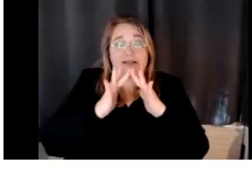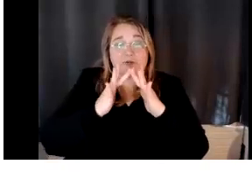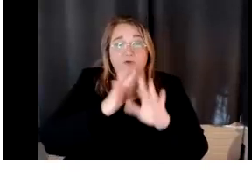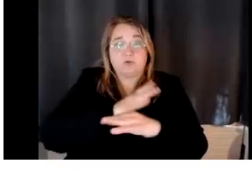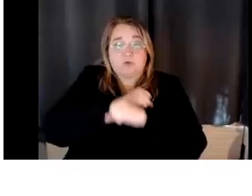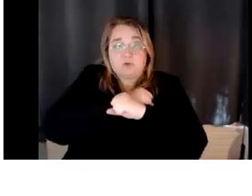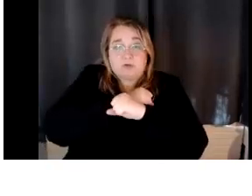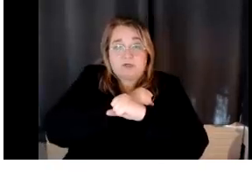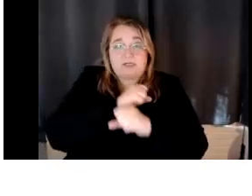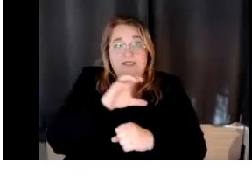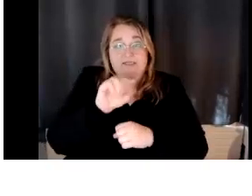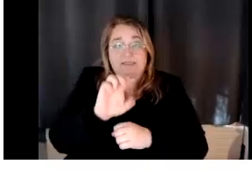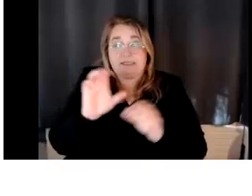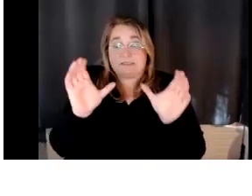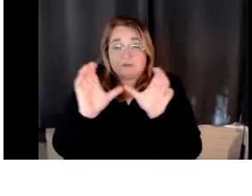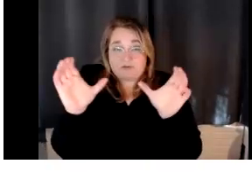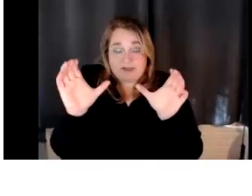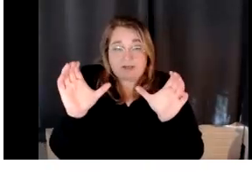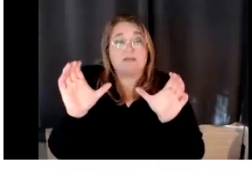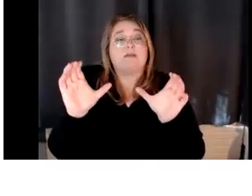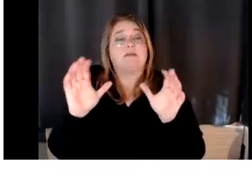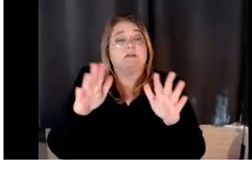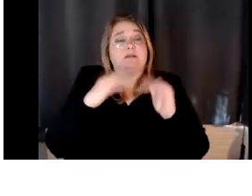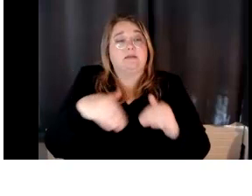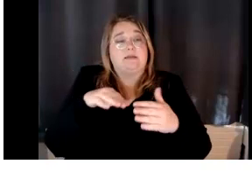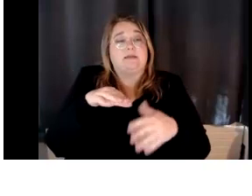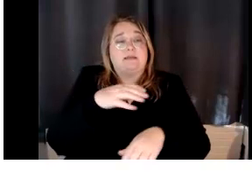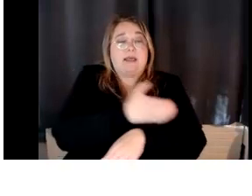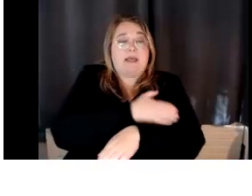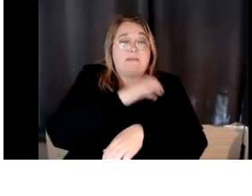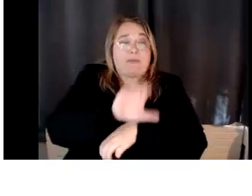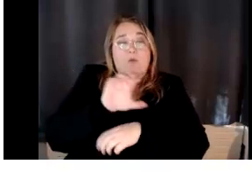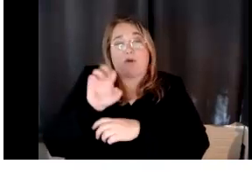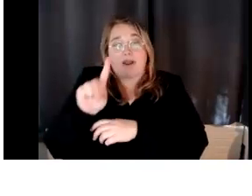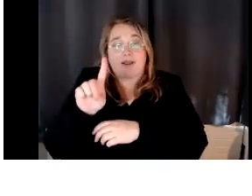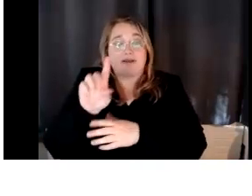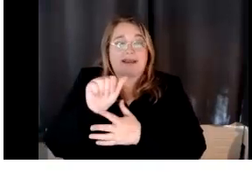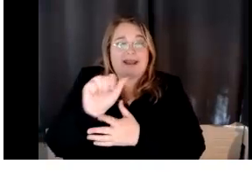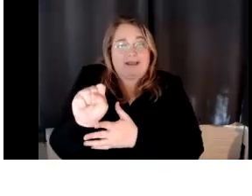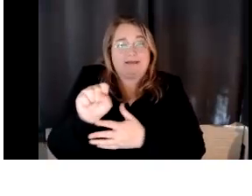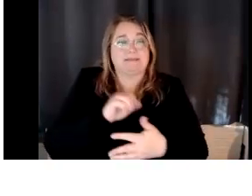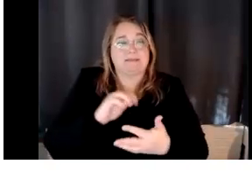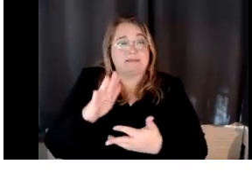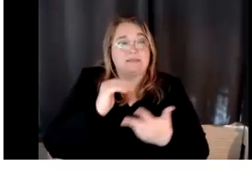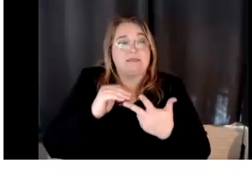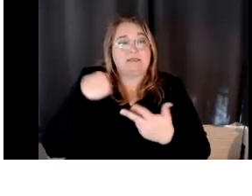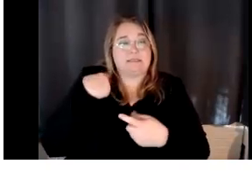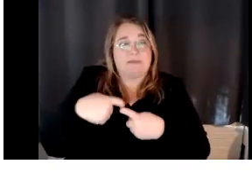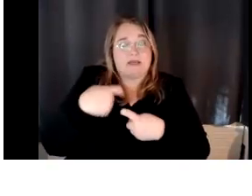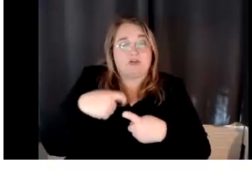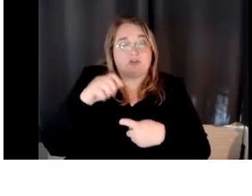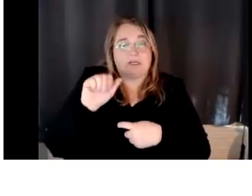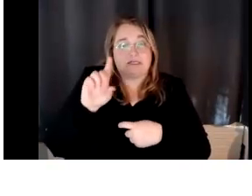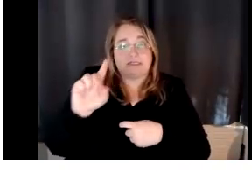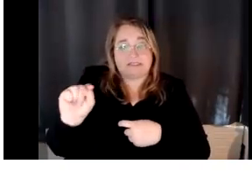CTE certificate, the power ed, AS degree, Spanish, AUT, we're getting